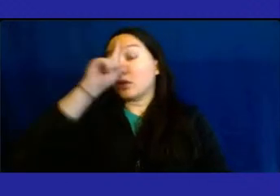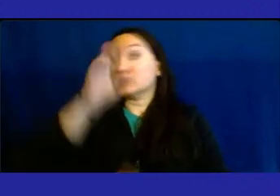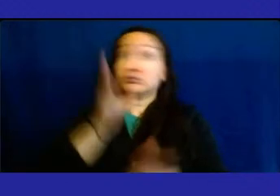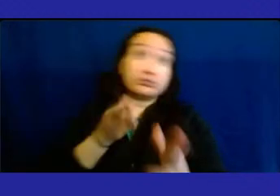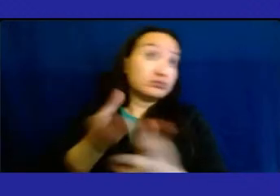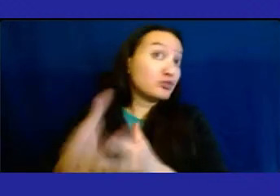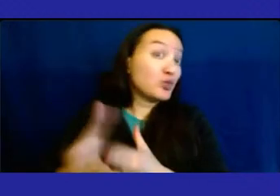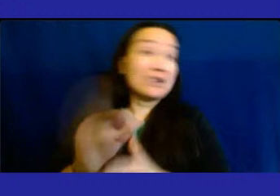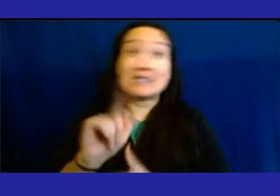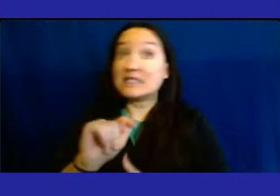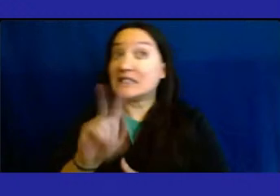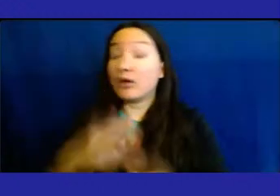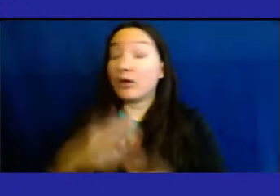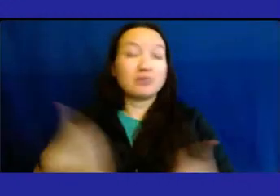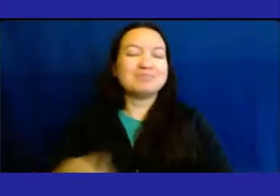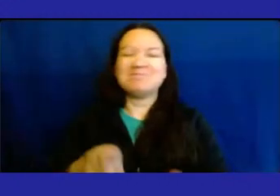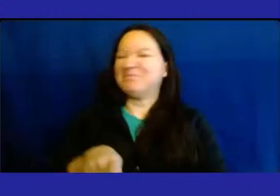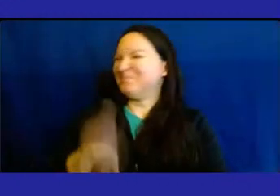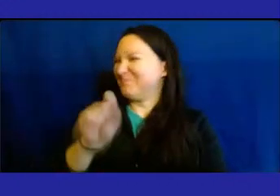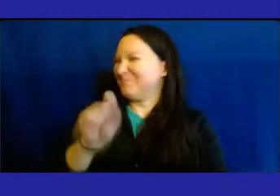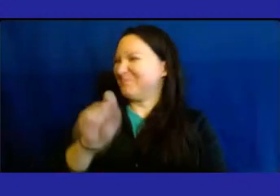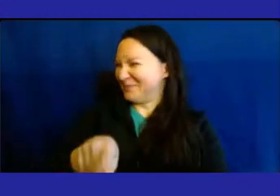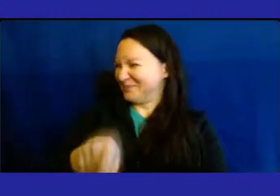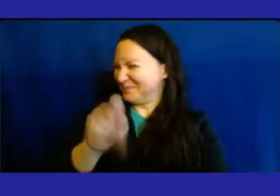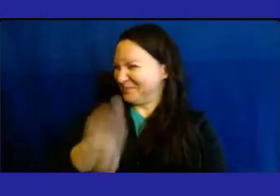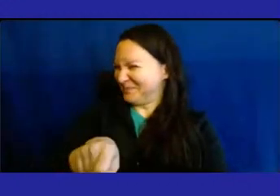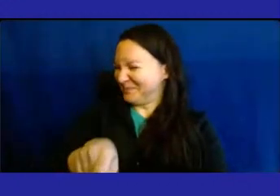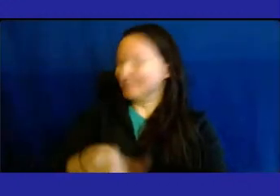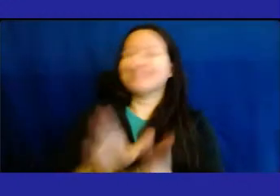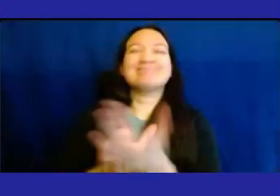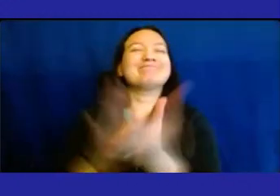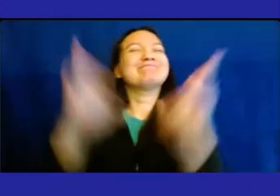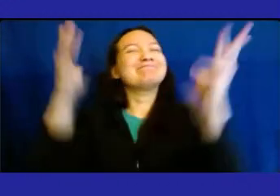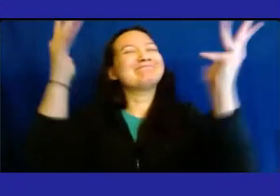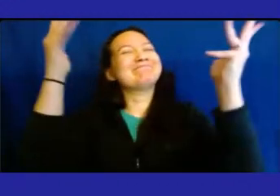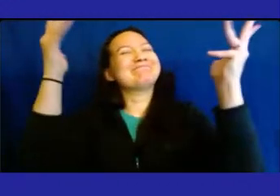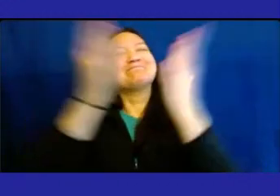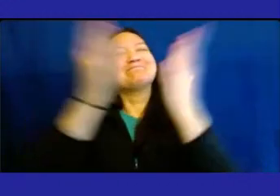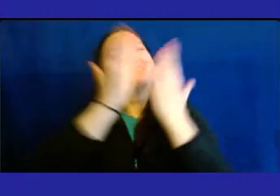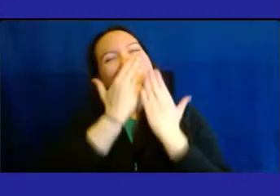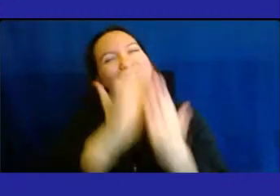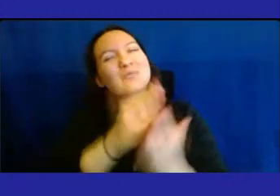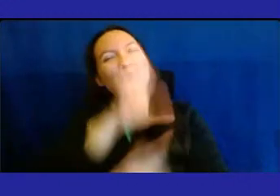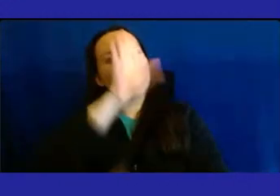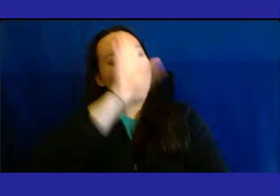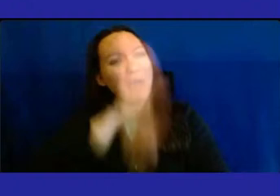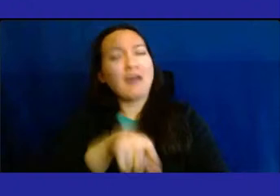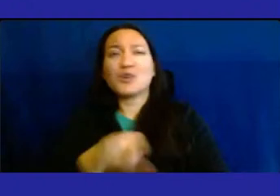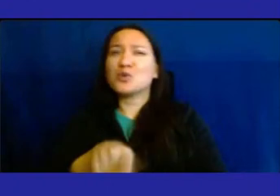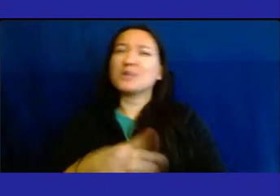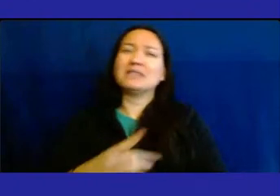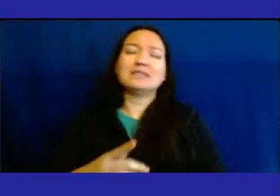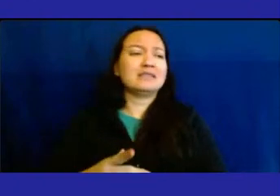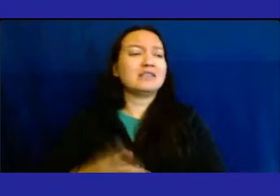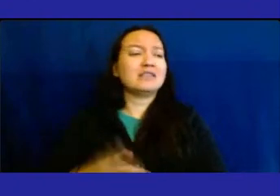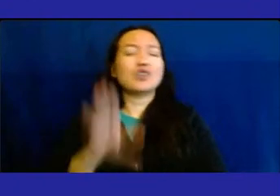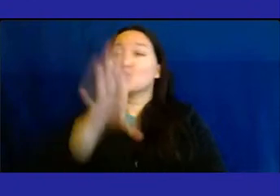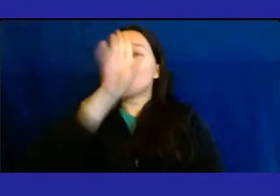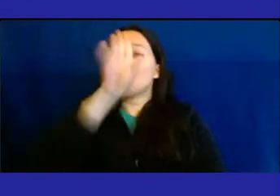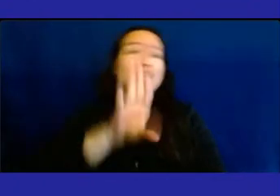But I said, he got this. So let's just give him a hand. We thank you. We know that you feel that's your job.